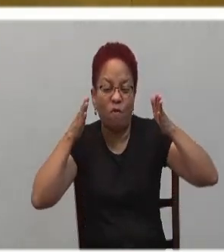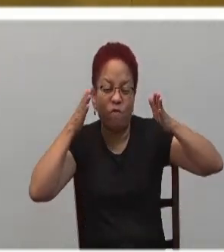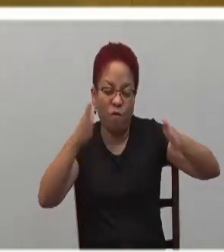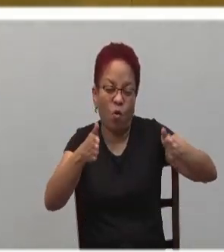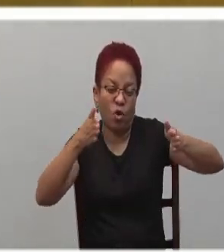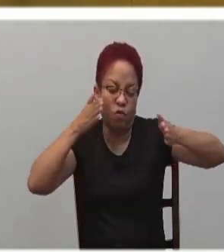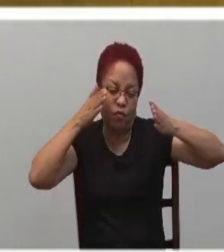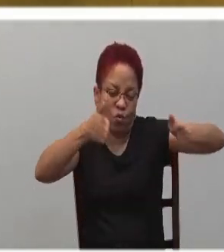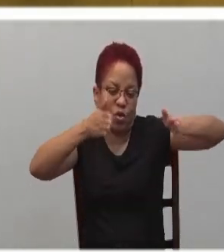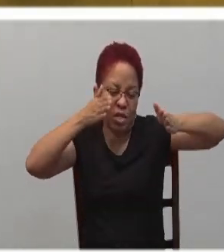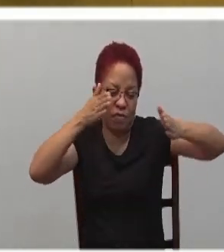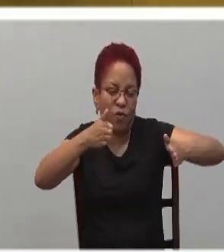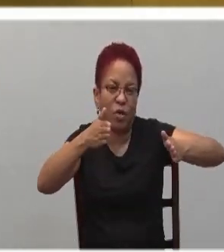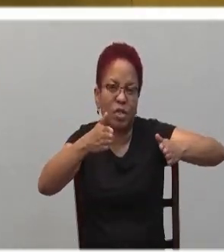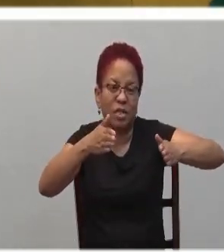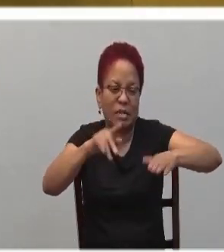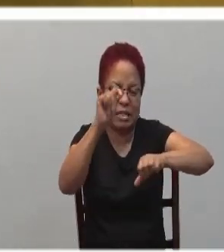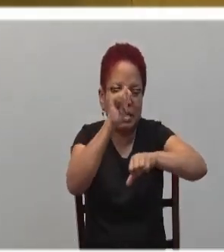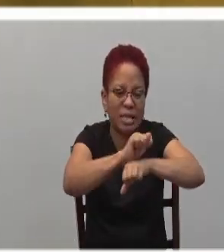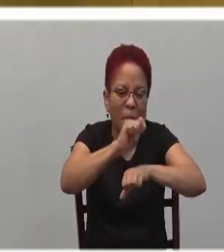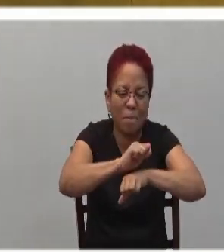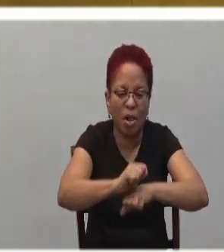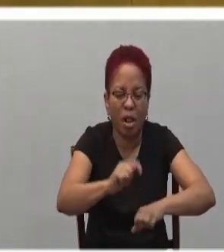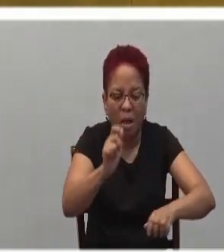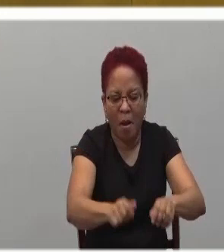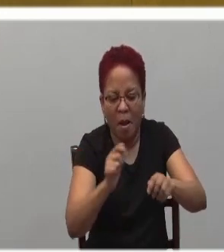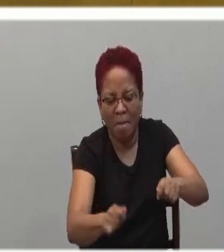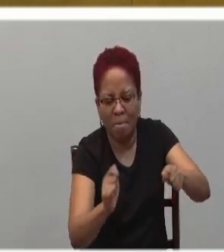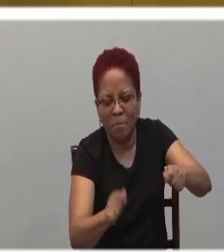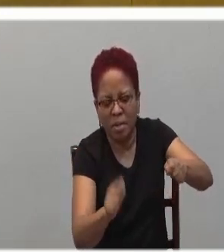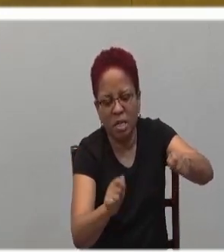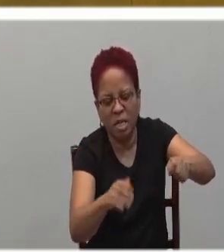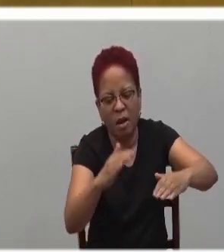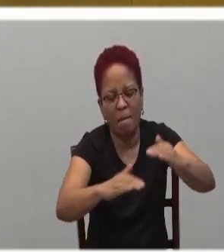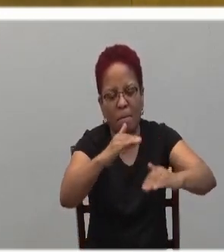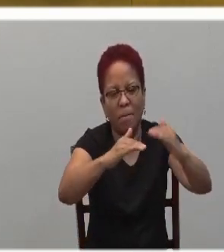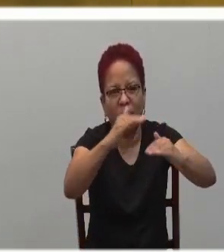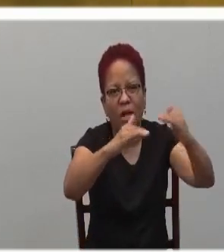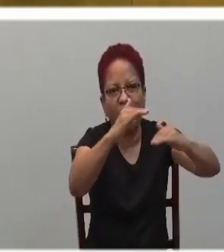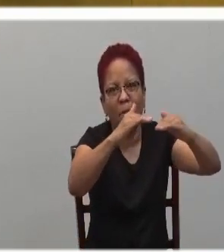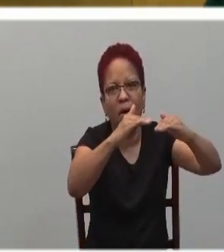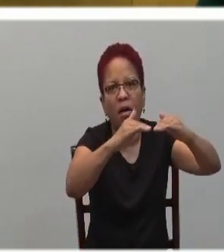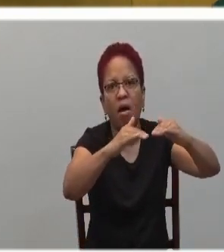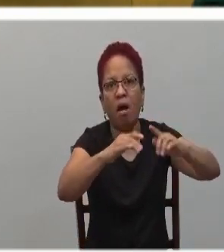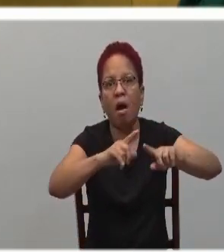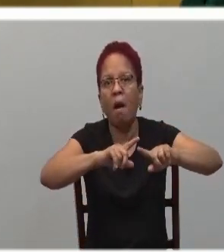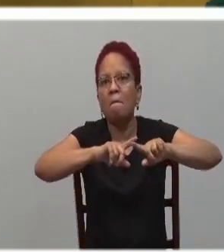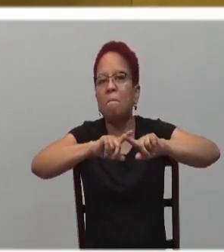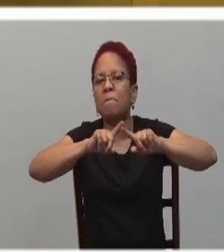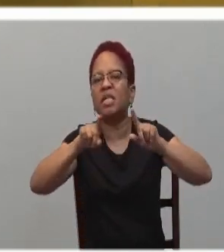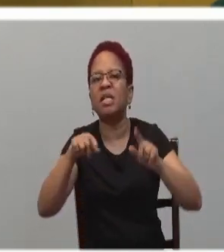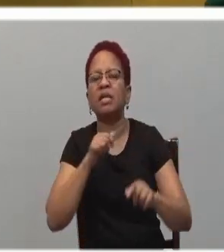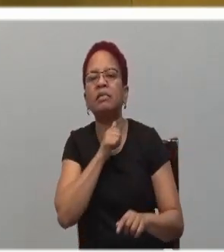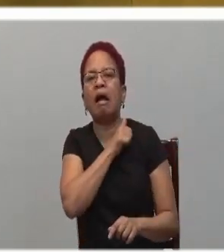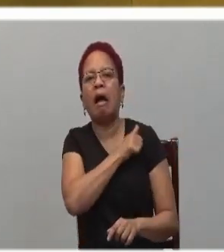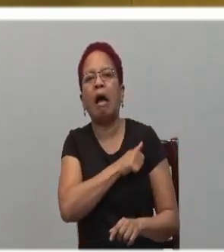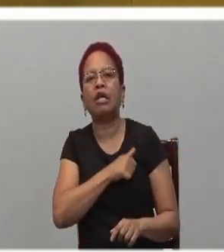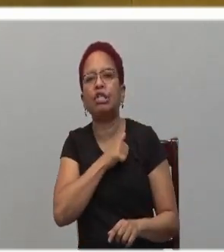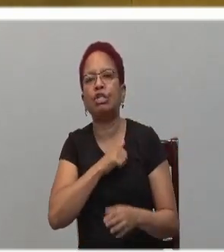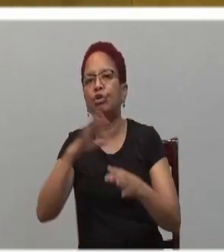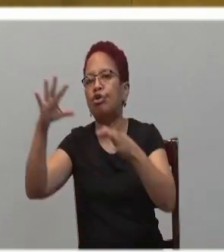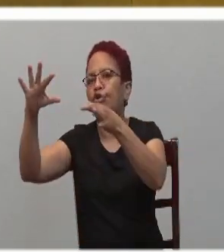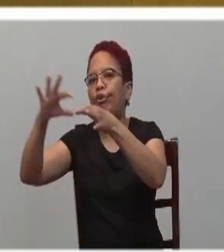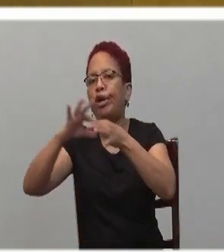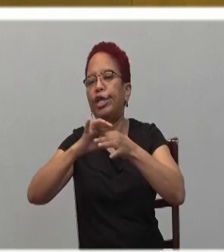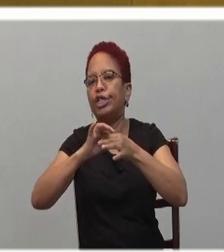that they neglected to rebuild right and humble relationships with God and with each